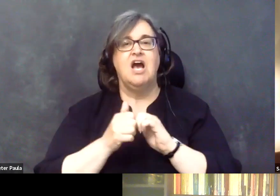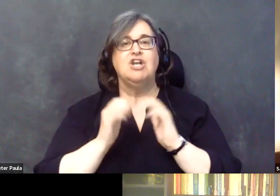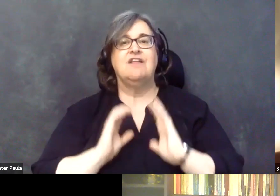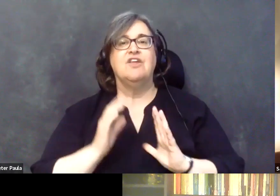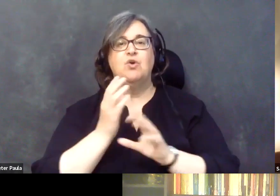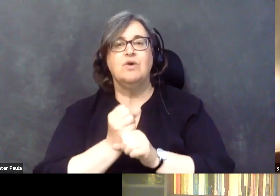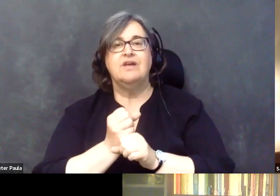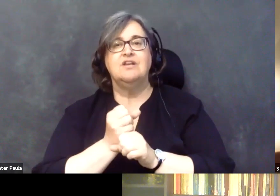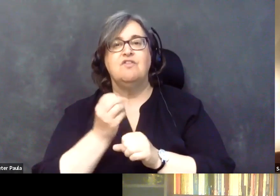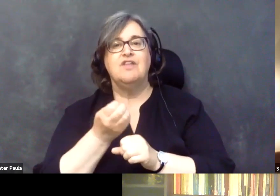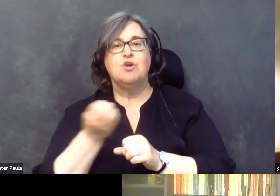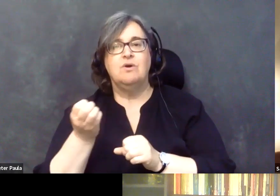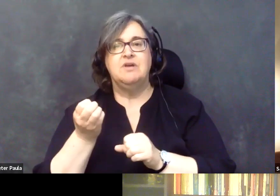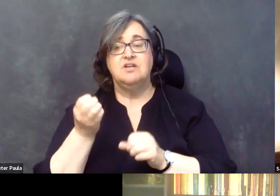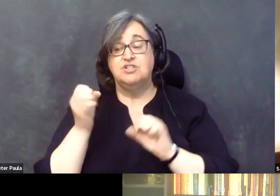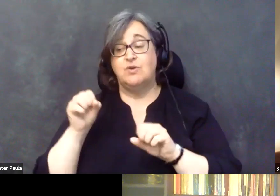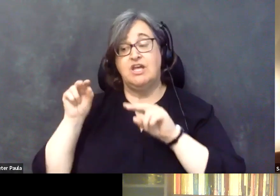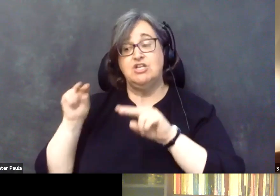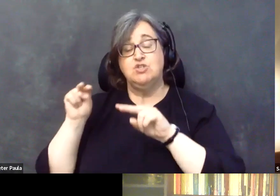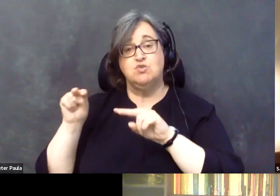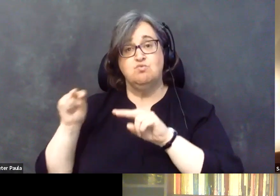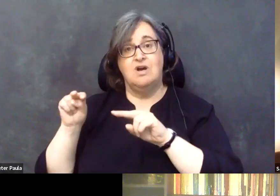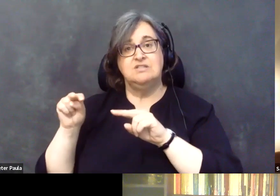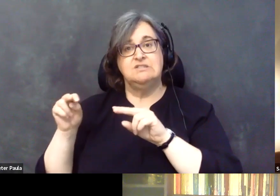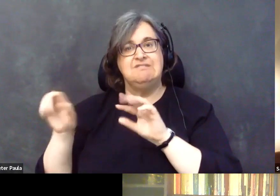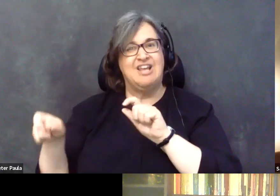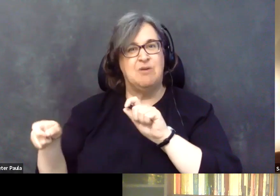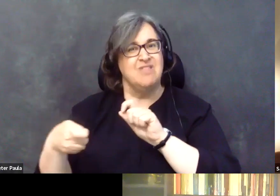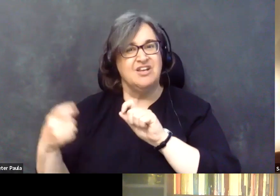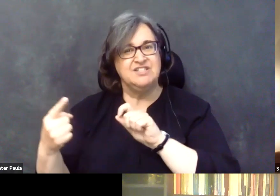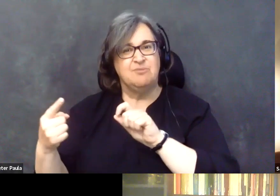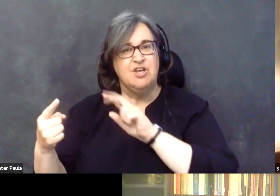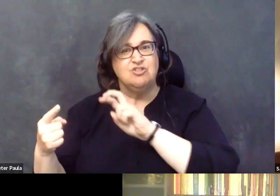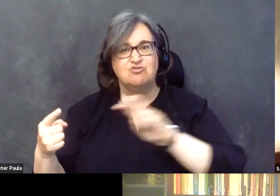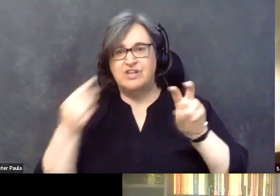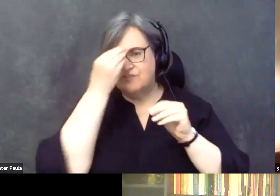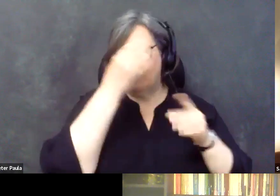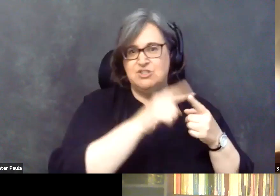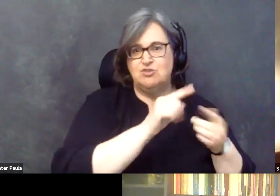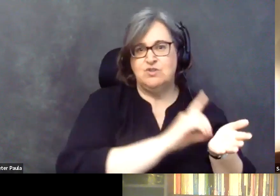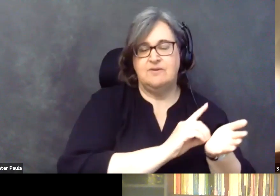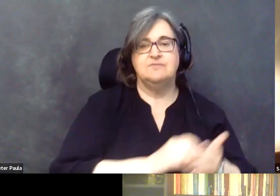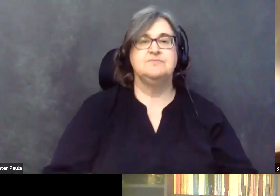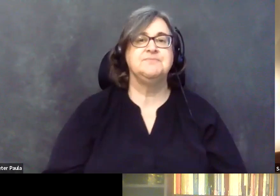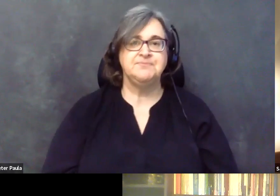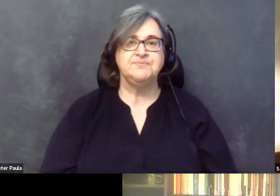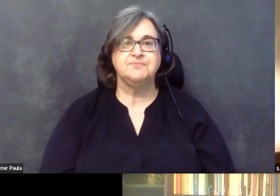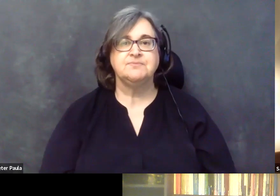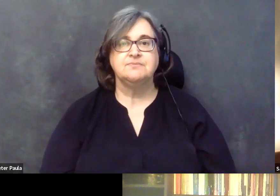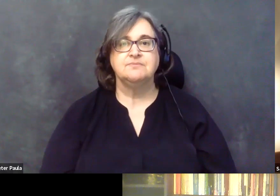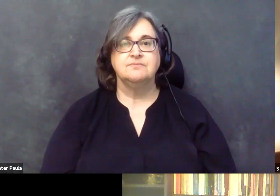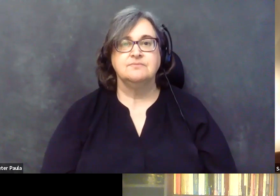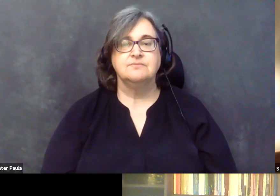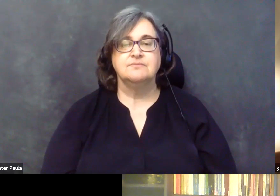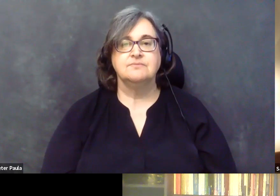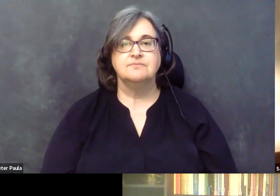actually get the tools so the info can be transferred to the doctor? Sure. So, so some of the thing is you could just